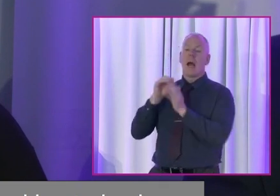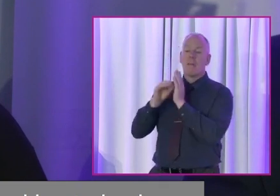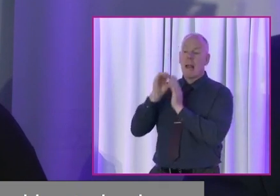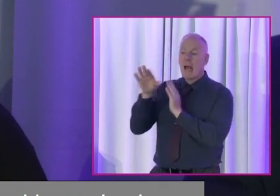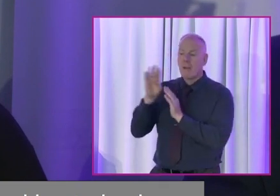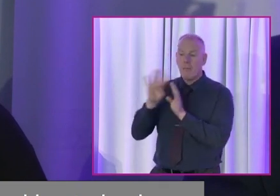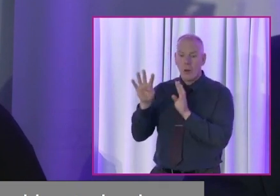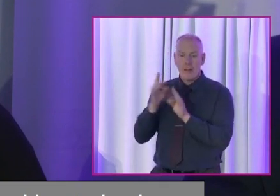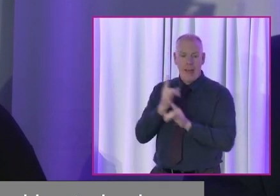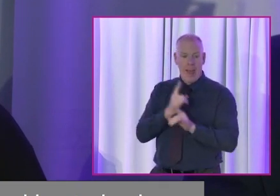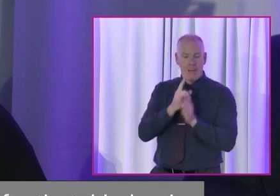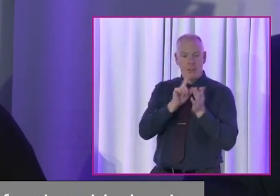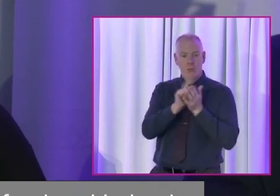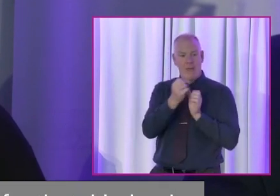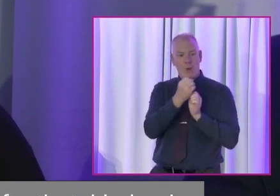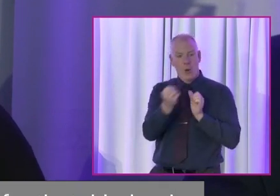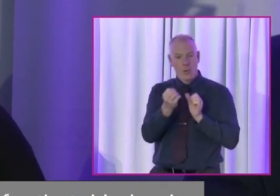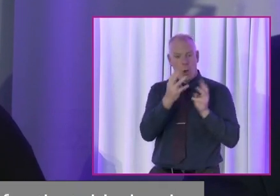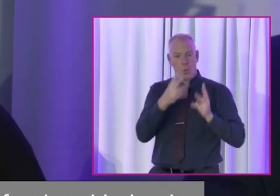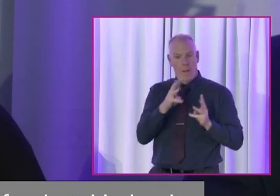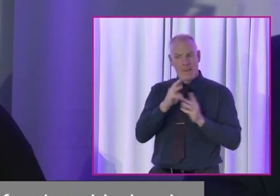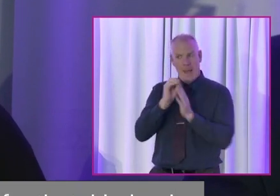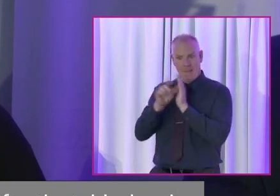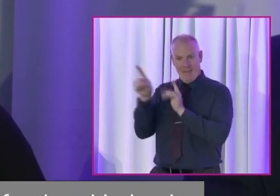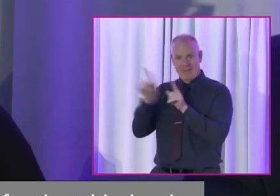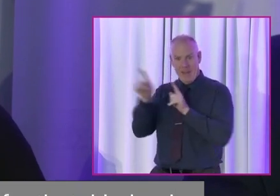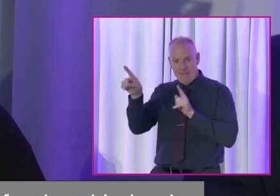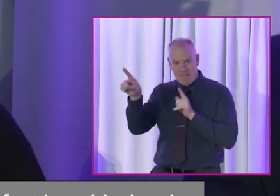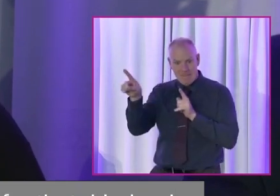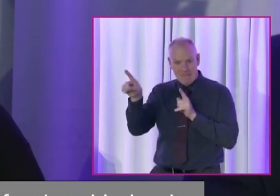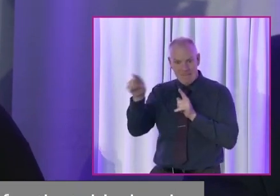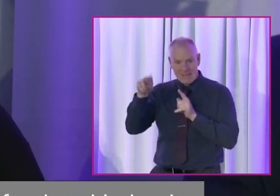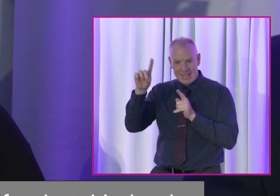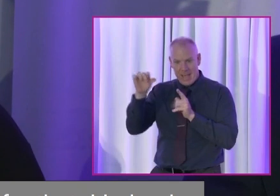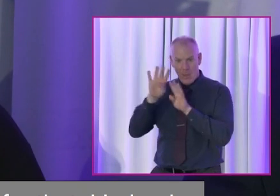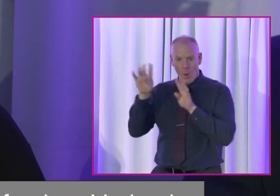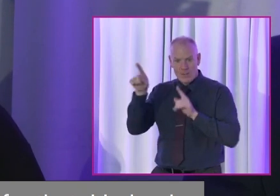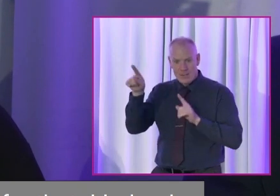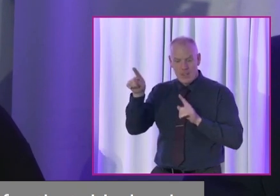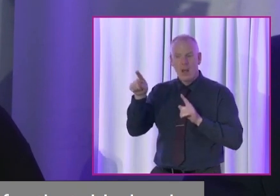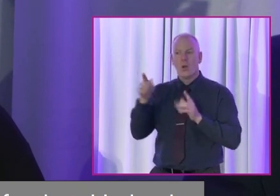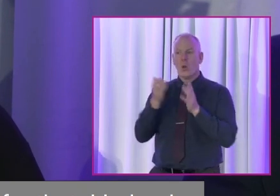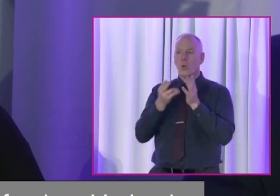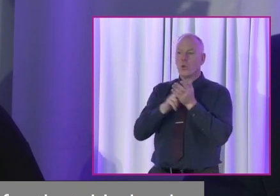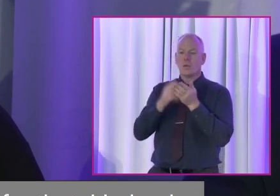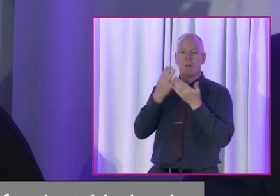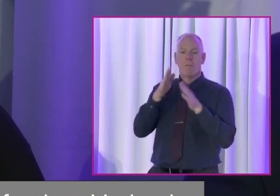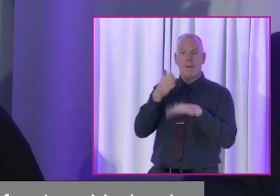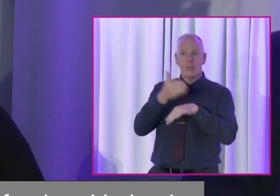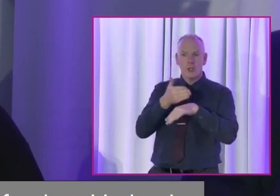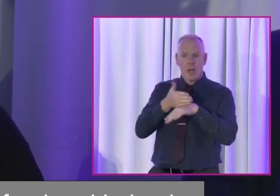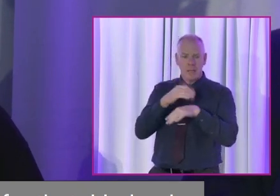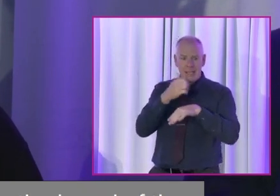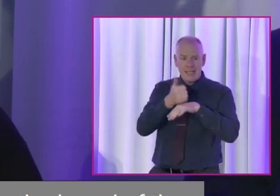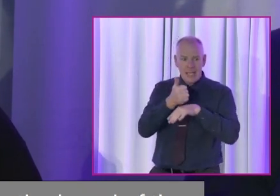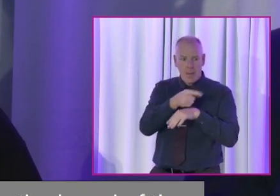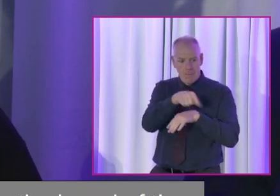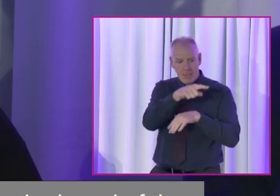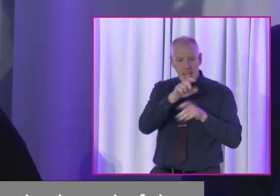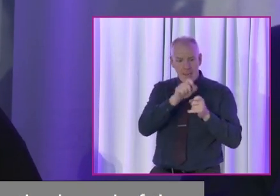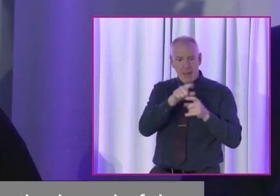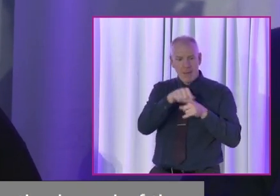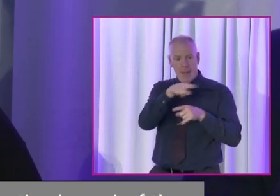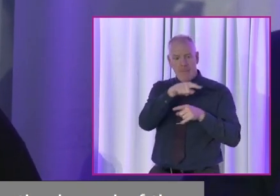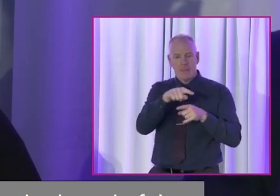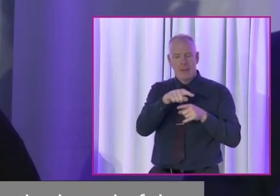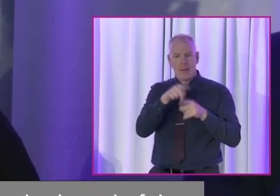12 other disabled women apply to go onto the board of the NDA. Through the public jobs, they set up emails for some of them who are visually impaired and